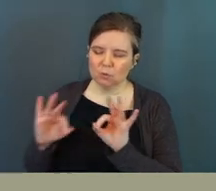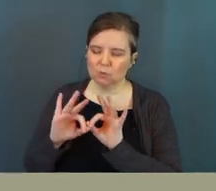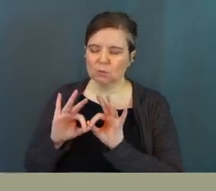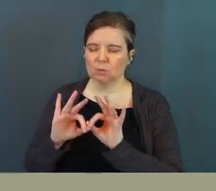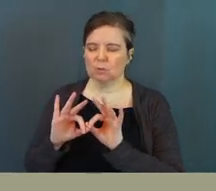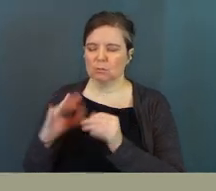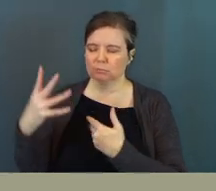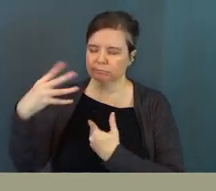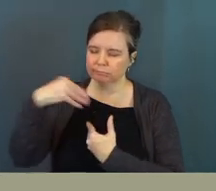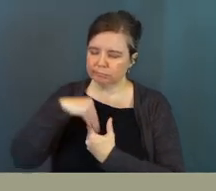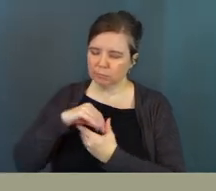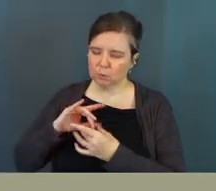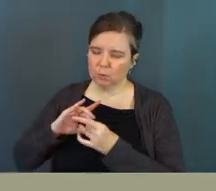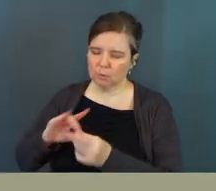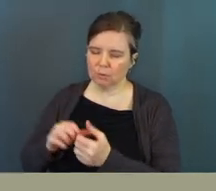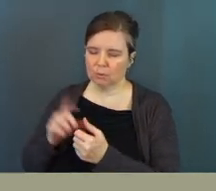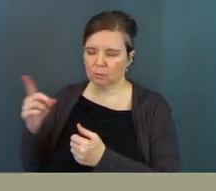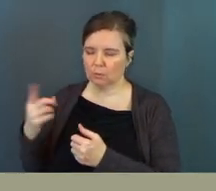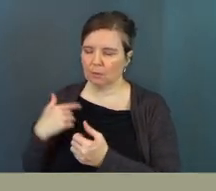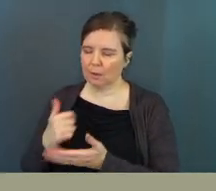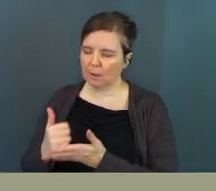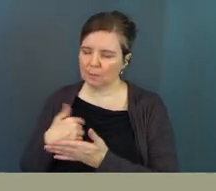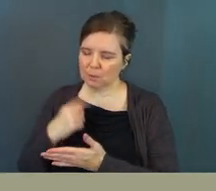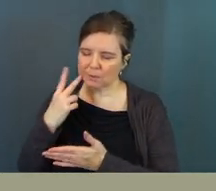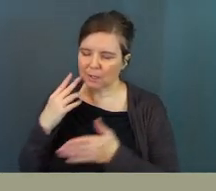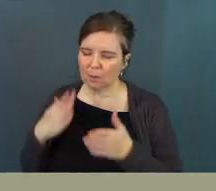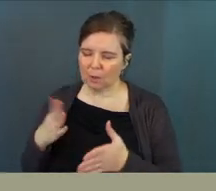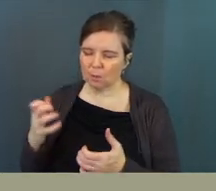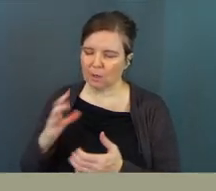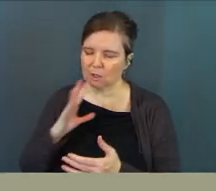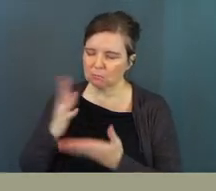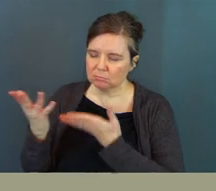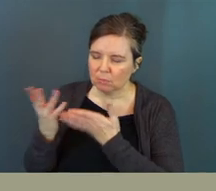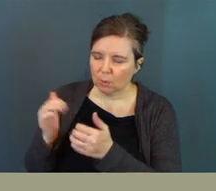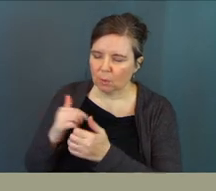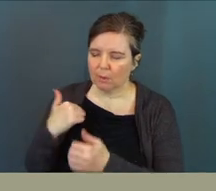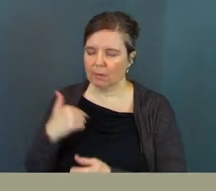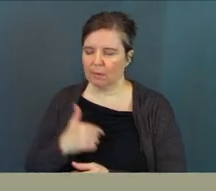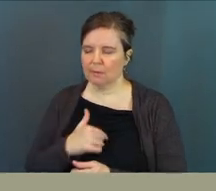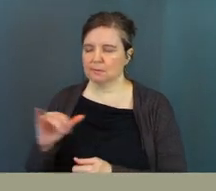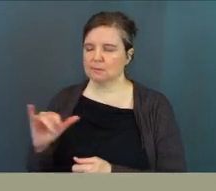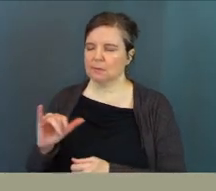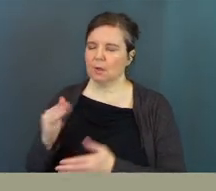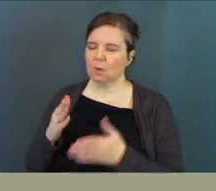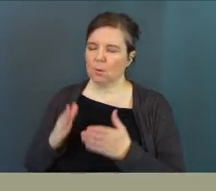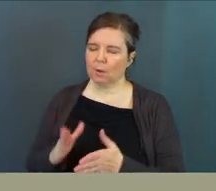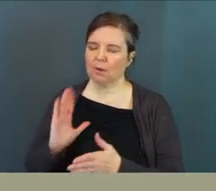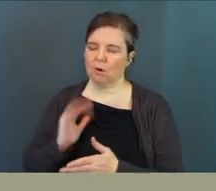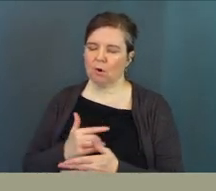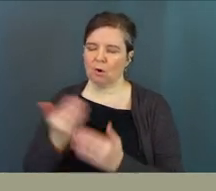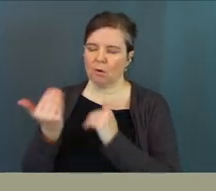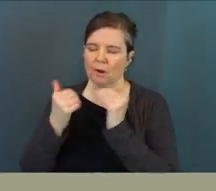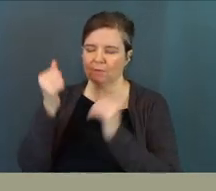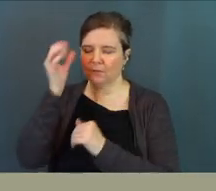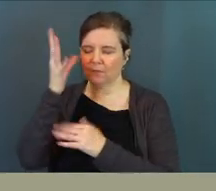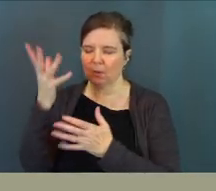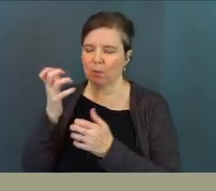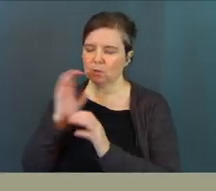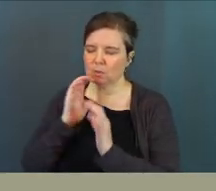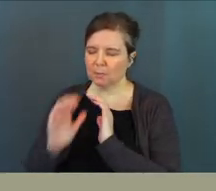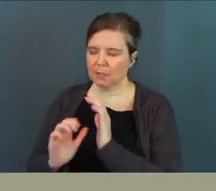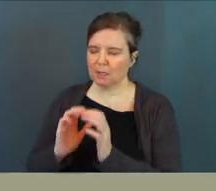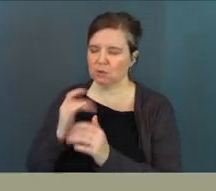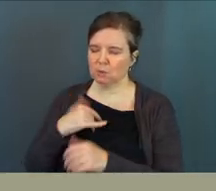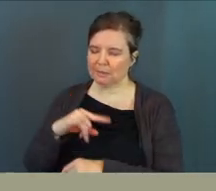important to our relationship with you, God. Help us to see it as a way that you want to talk to us, God, as a way that our heavenly Father wants to